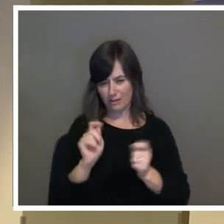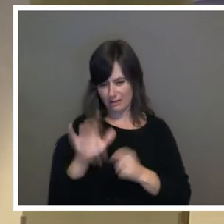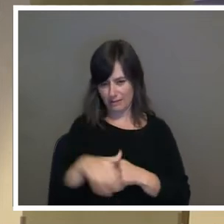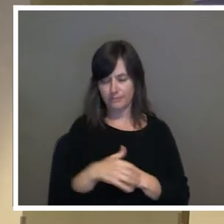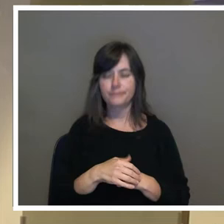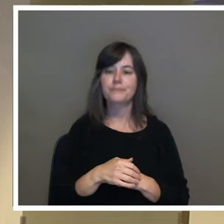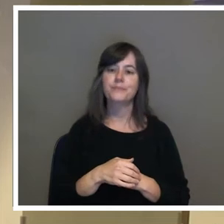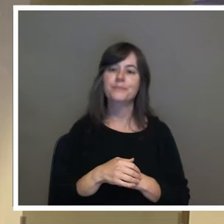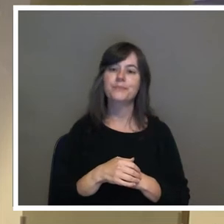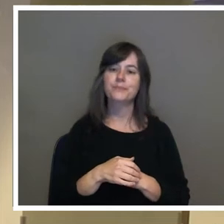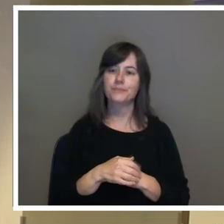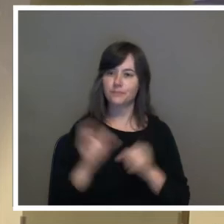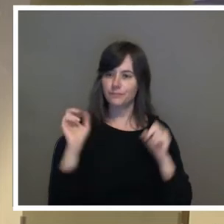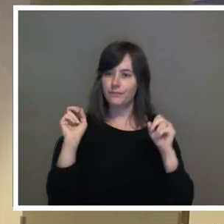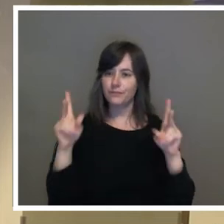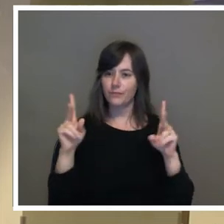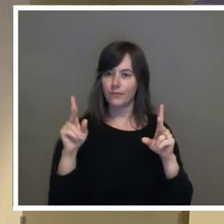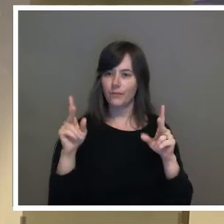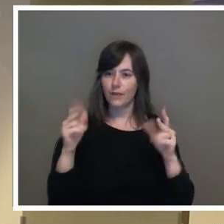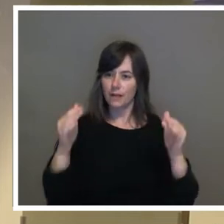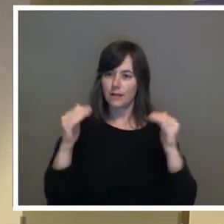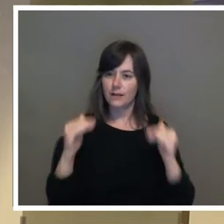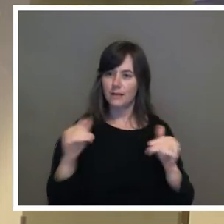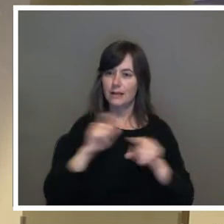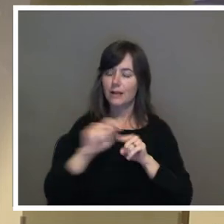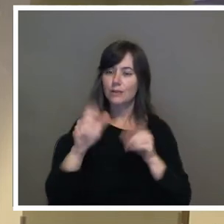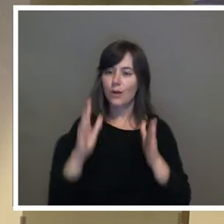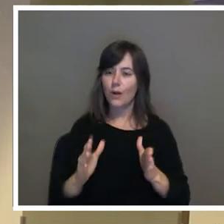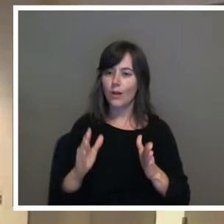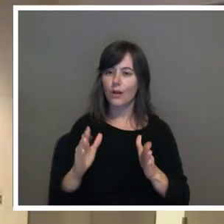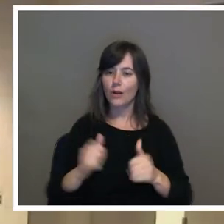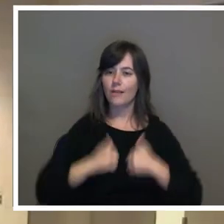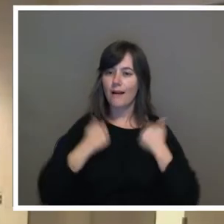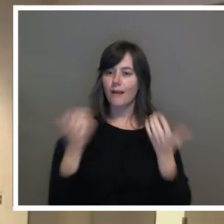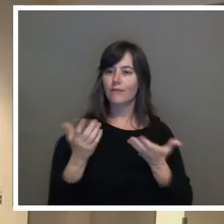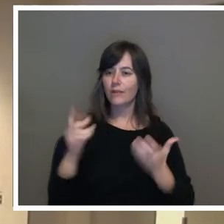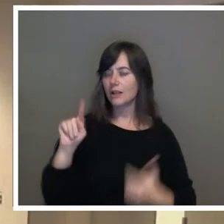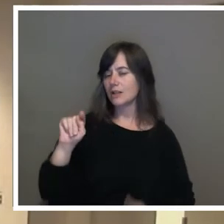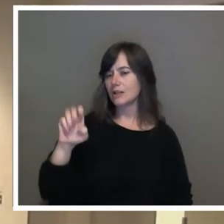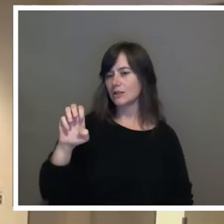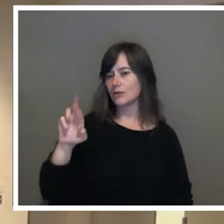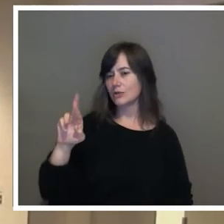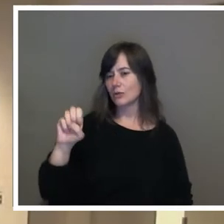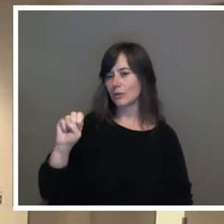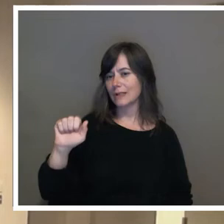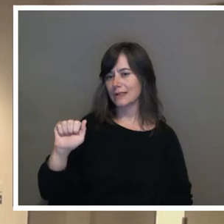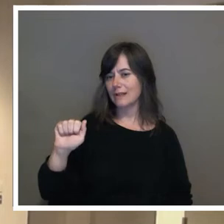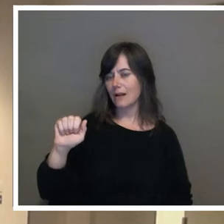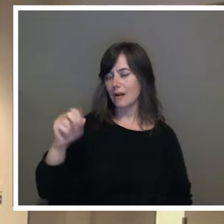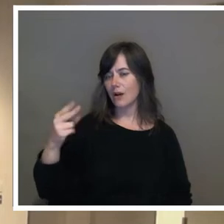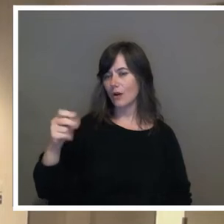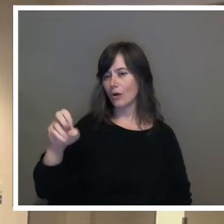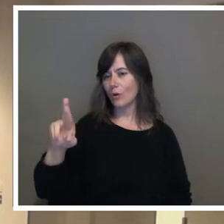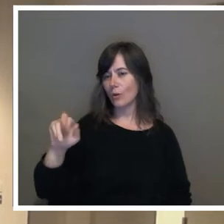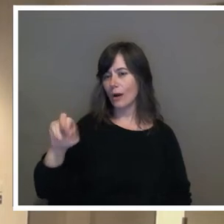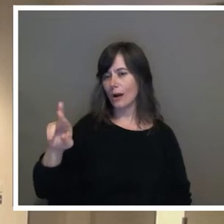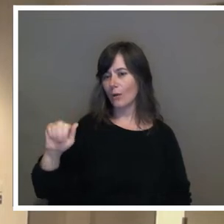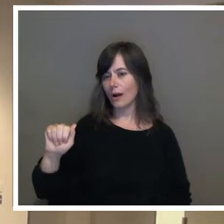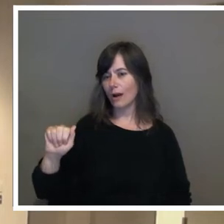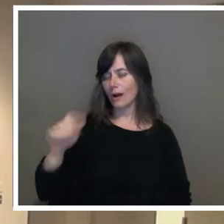Okay. Our next caller to go live is Teresa Herrera. Teresa, you have the floor for two minutes.